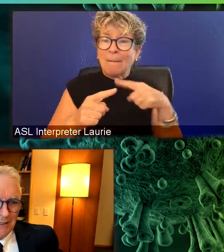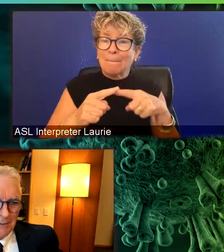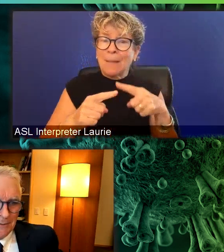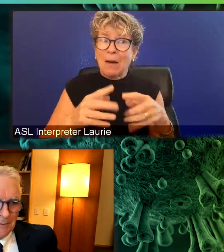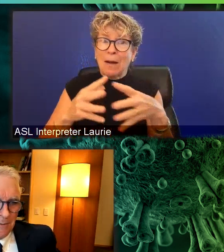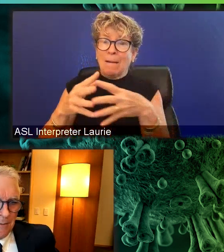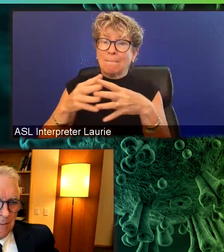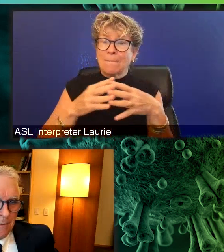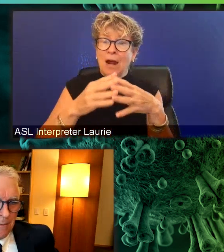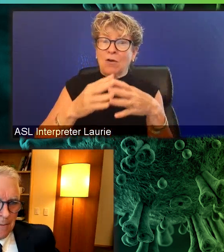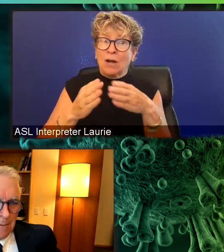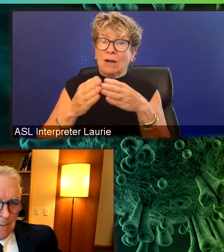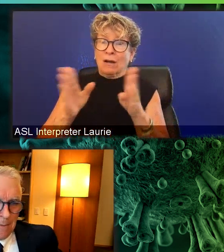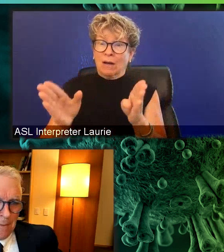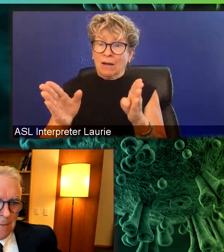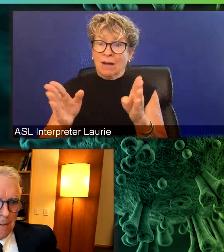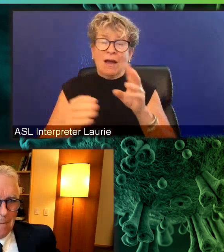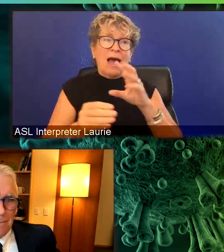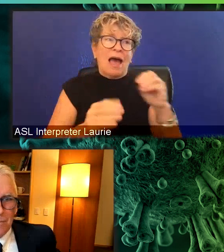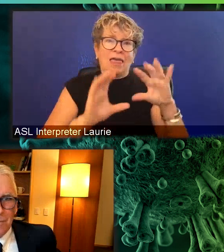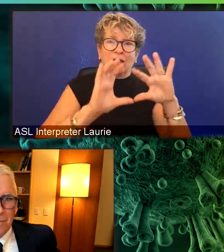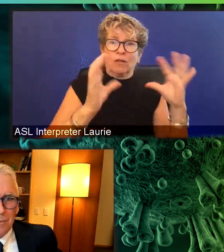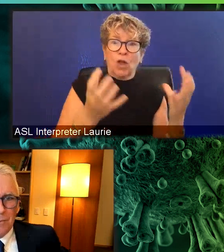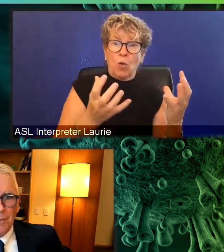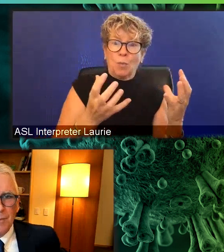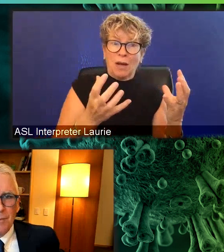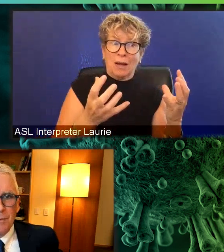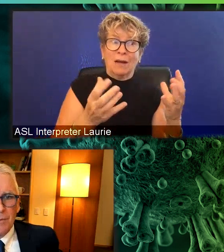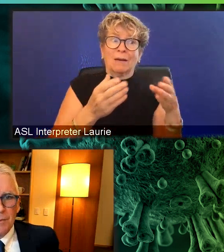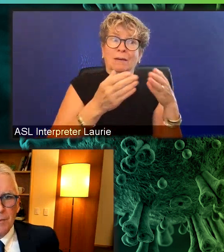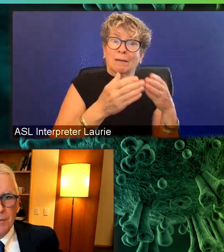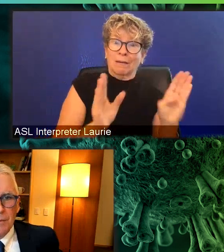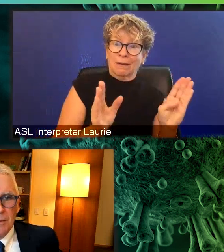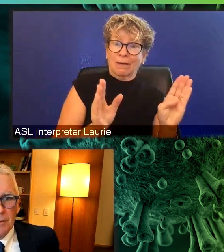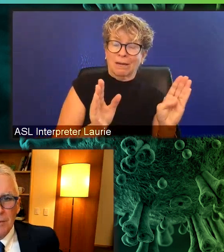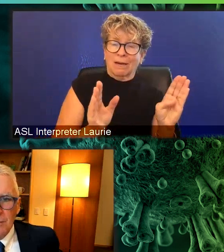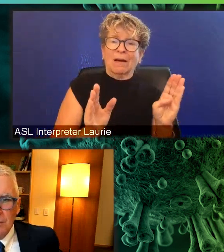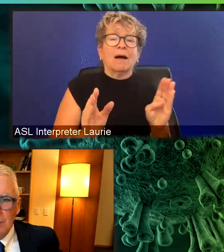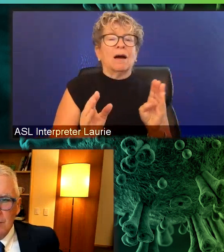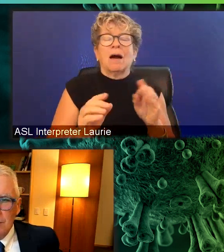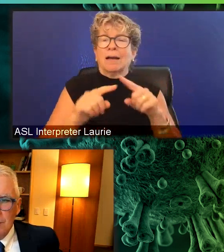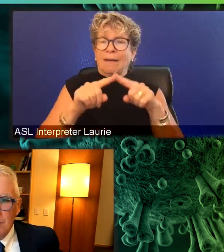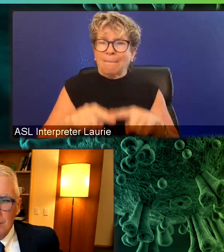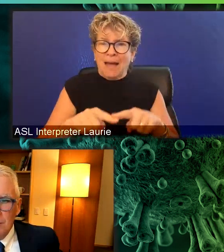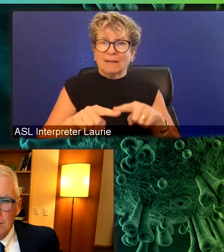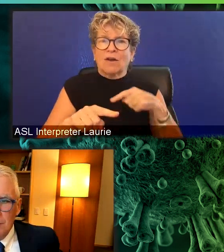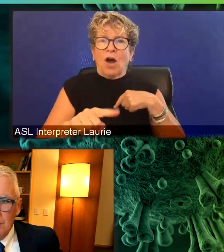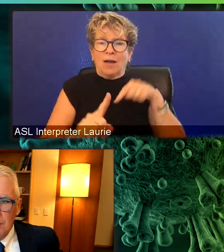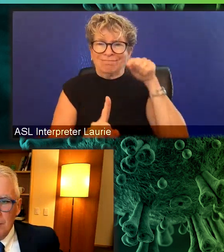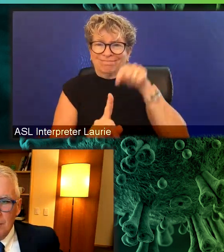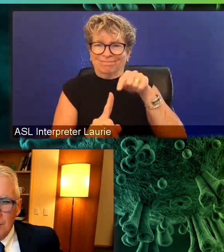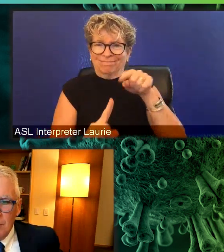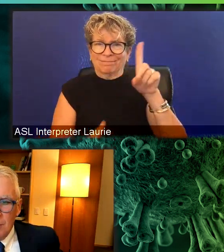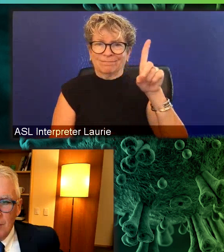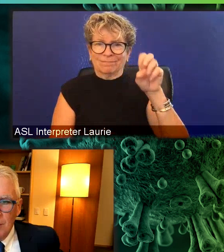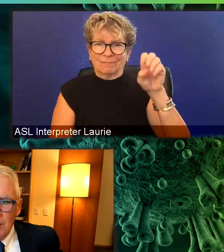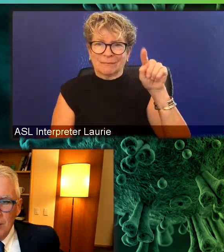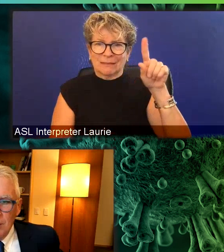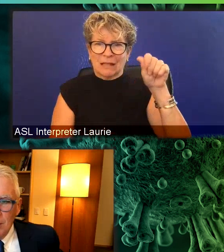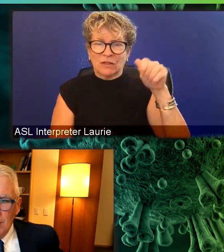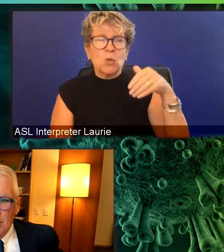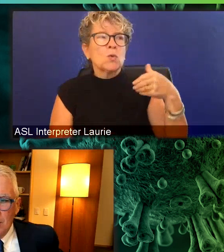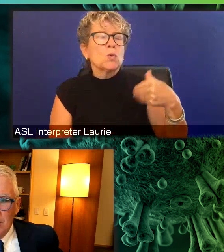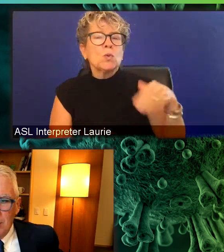revolves around Delta. Um, and that has just been remarkable and how quickly it's taken off. So